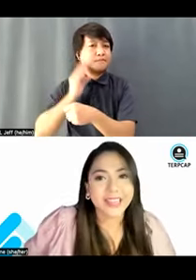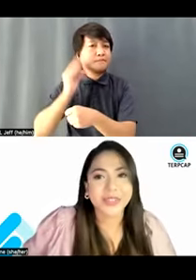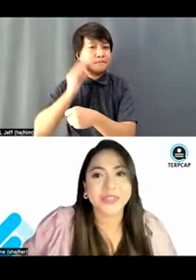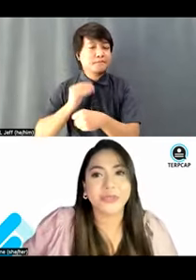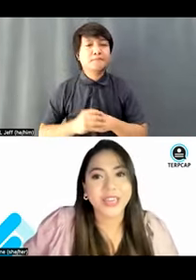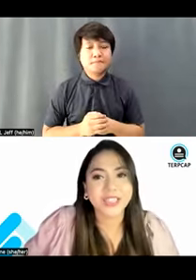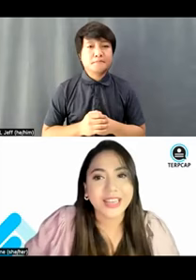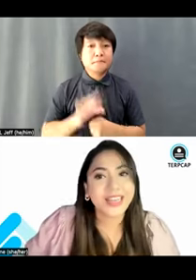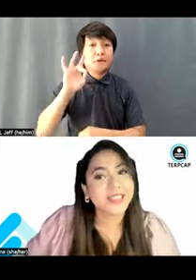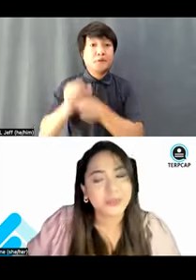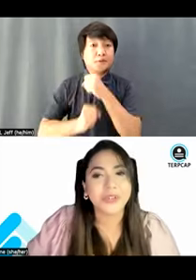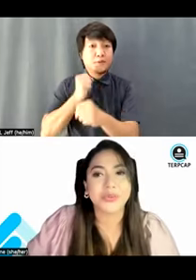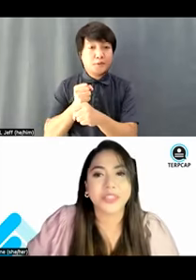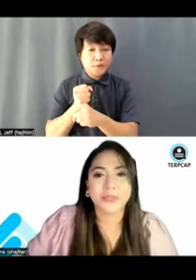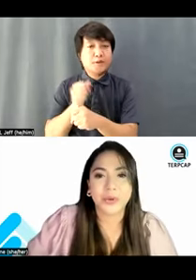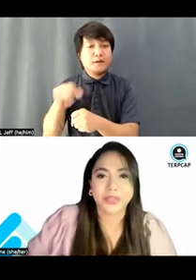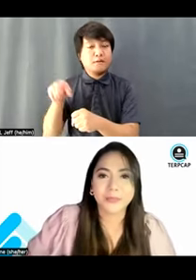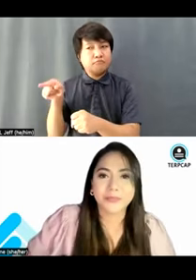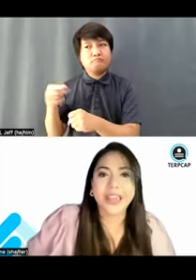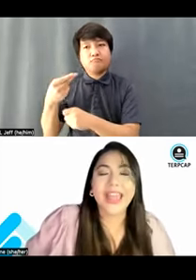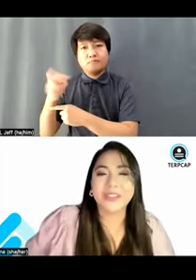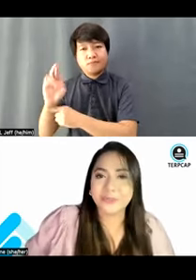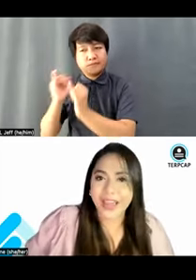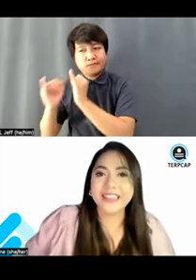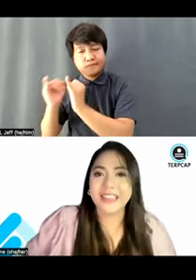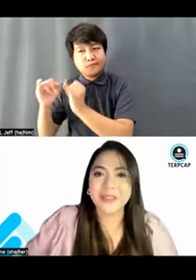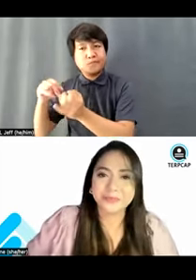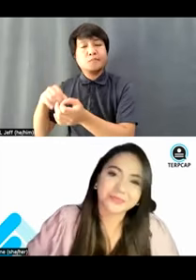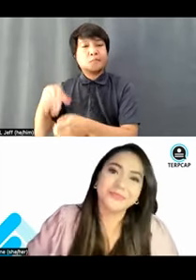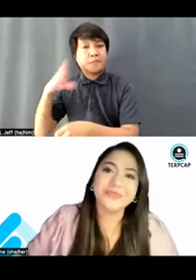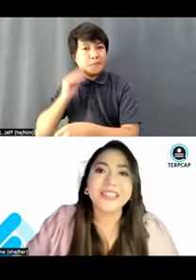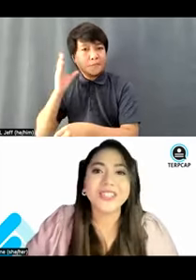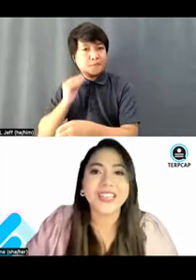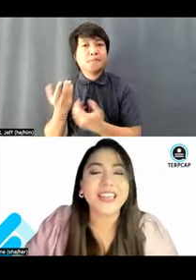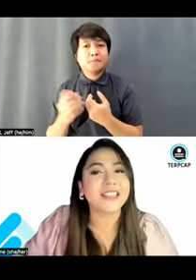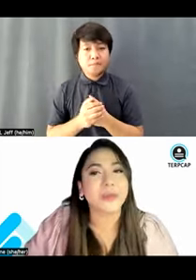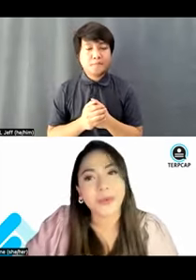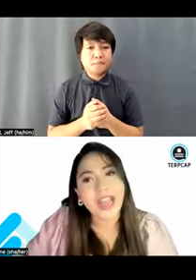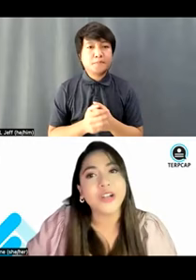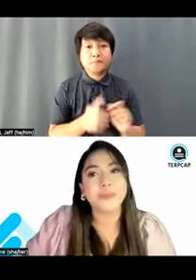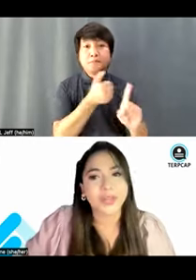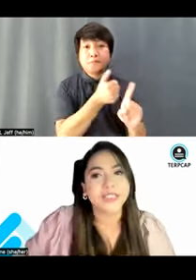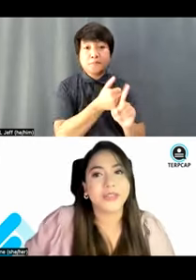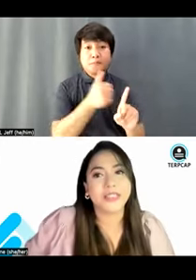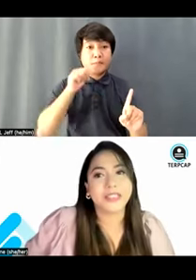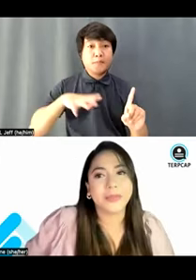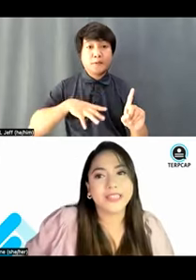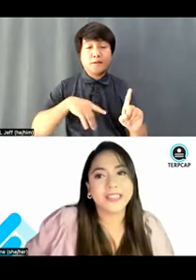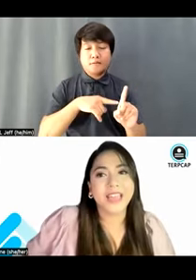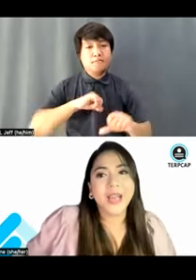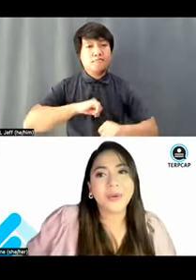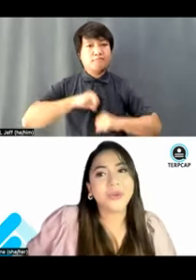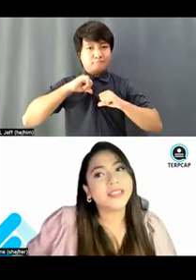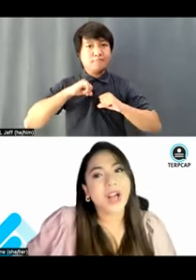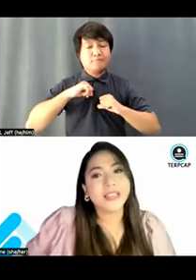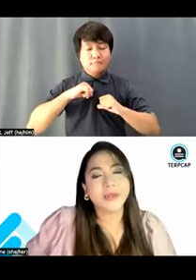8 years of which is human resource focused. And finally, she is a proud person with disability